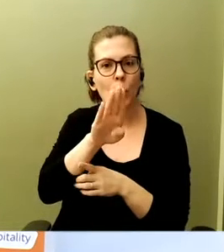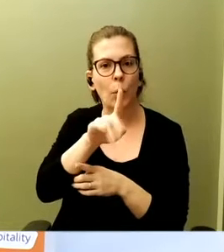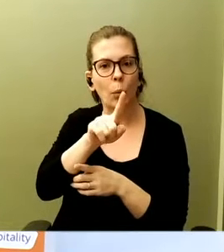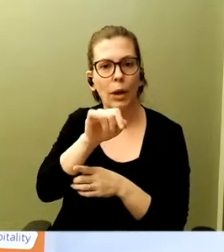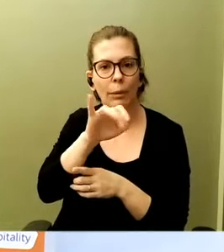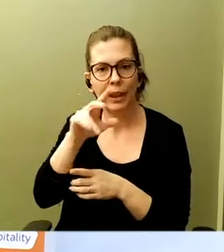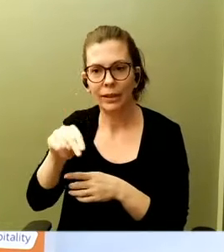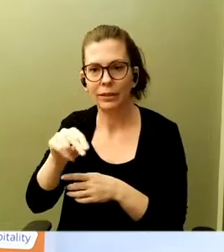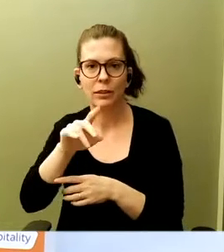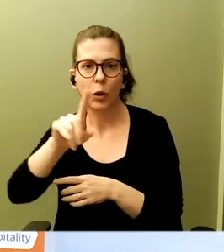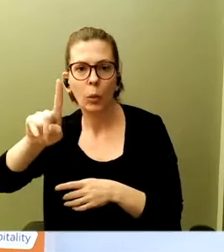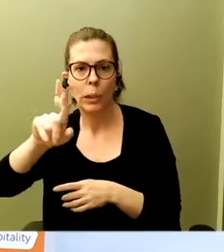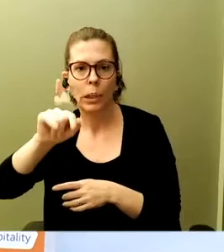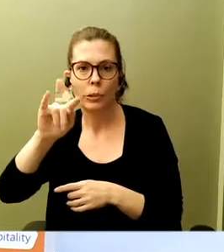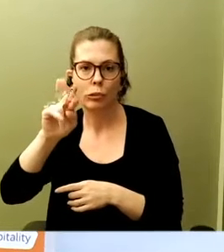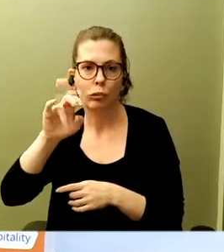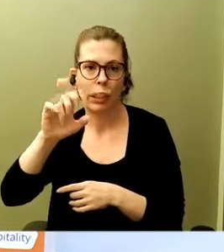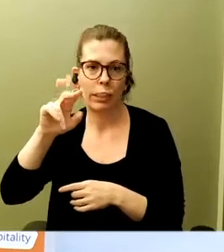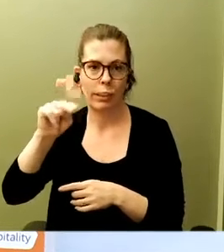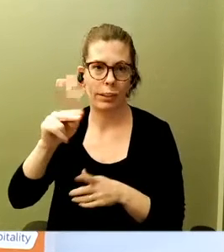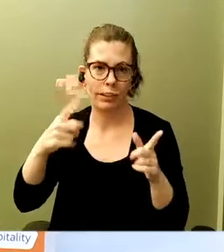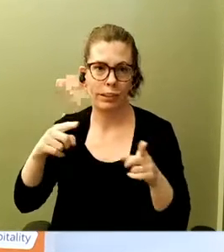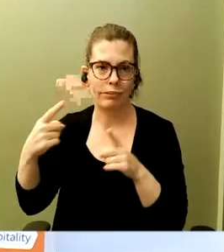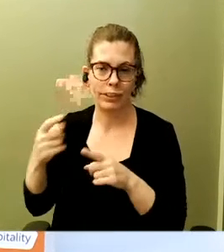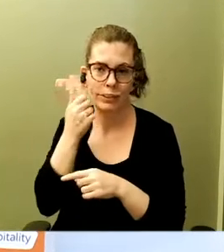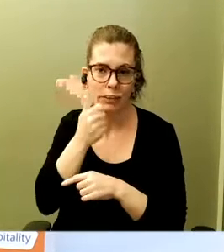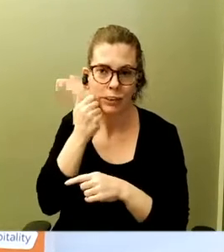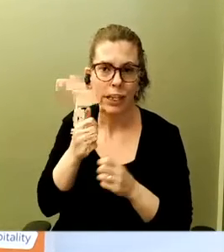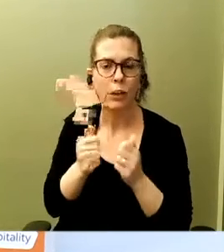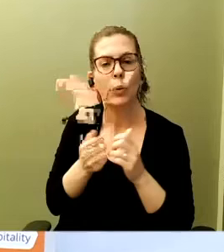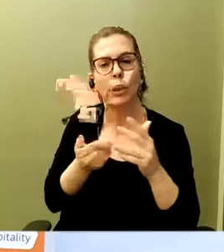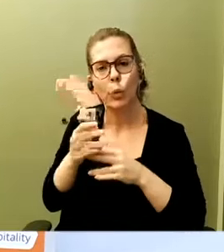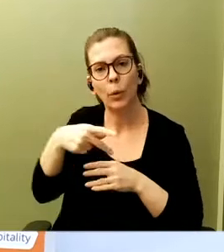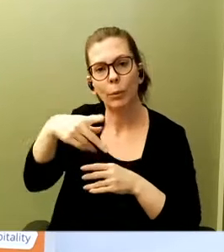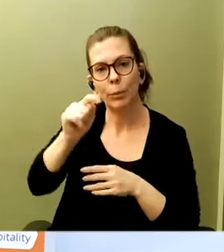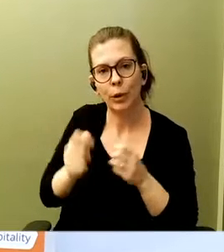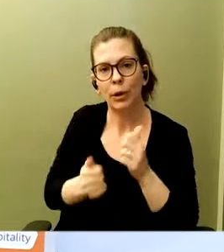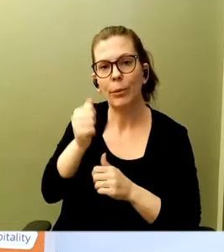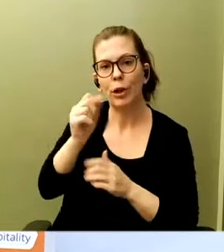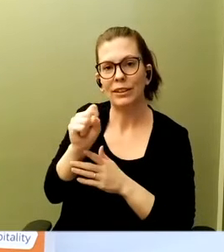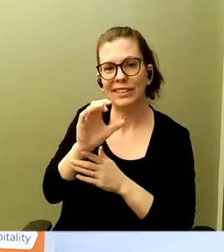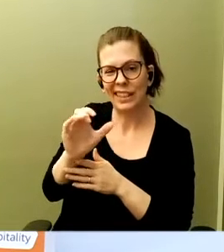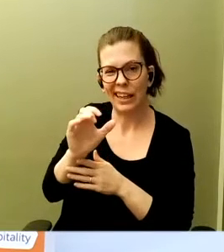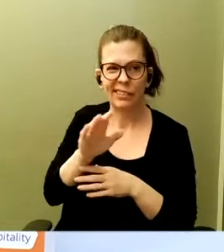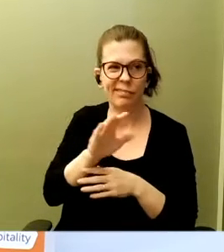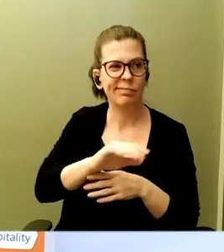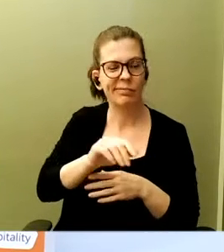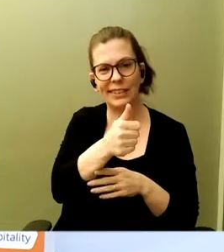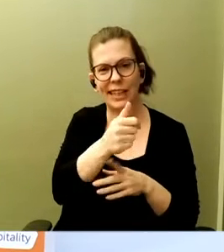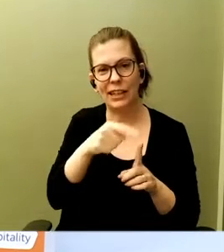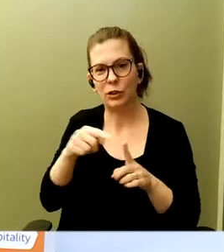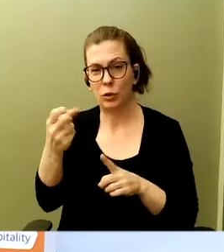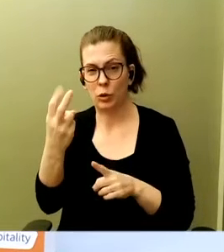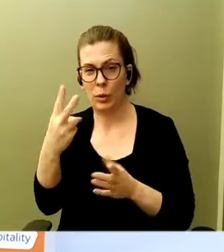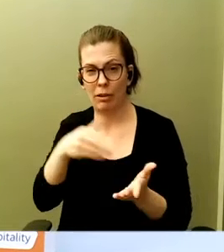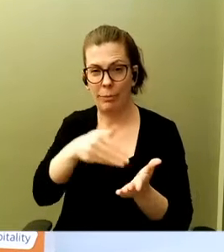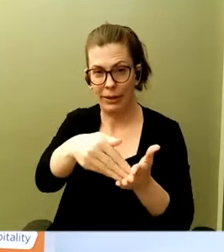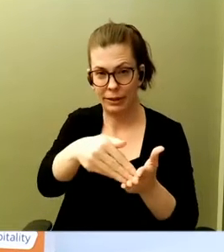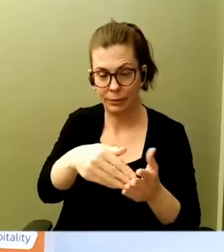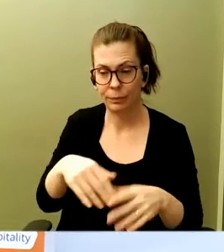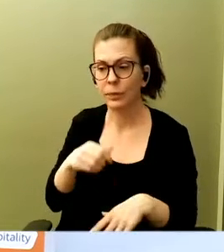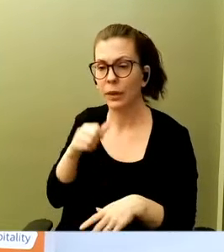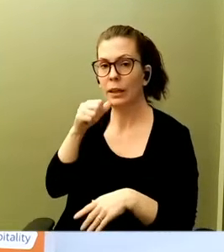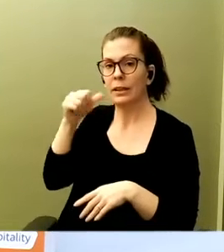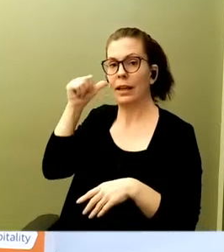with, you know, throughput per second upwards of 10 or 12 million. And then yesterday, we had a session with